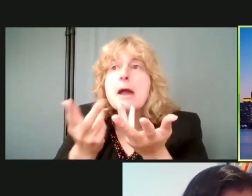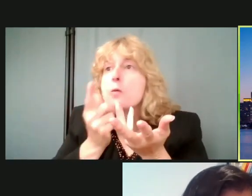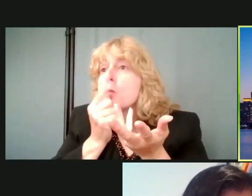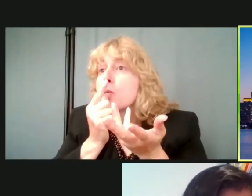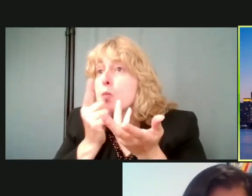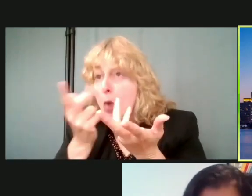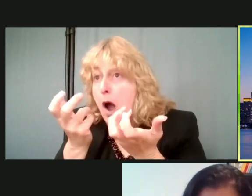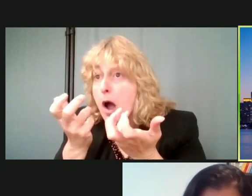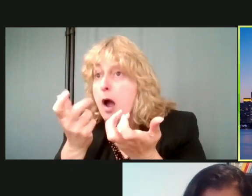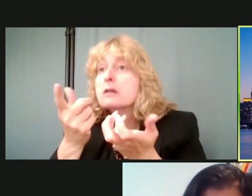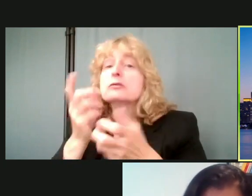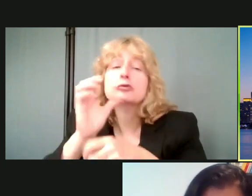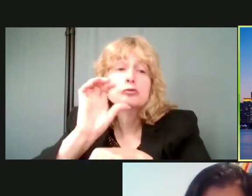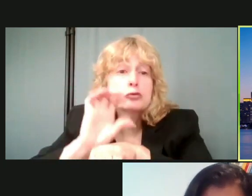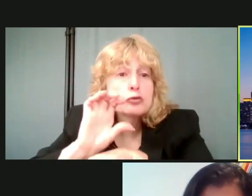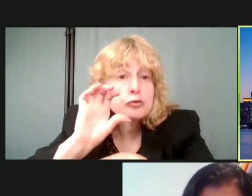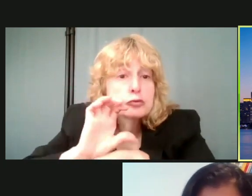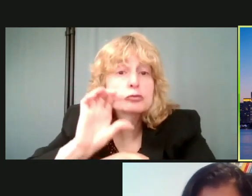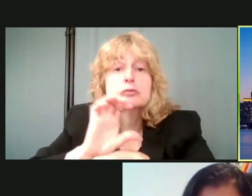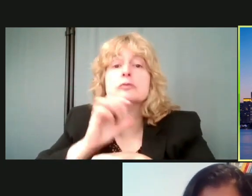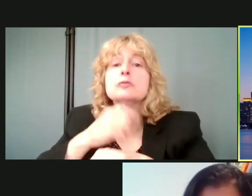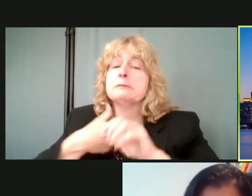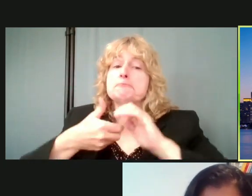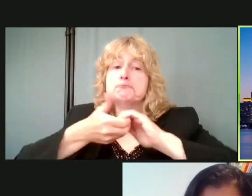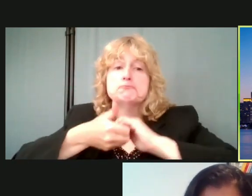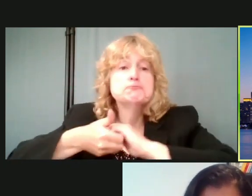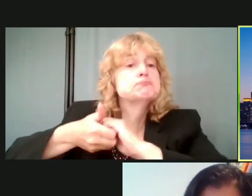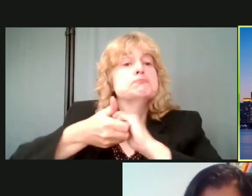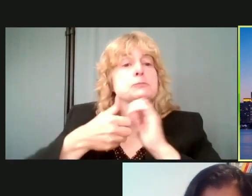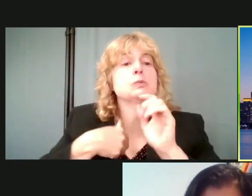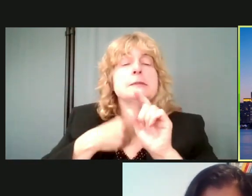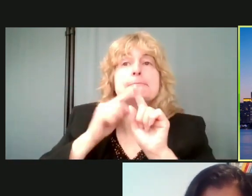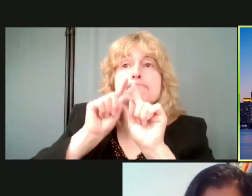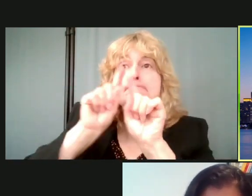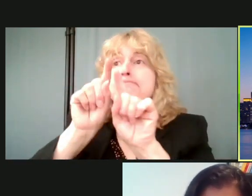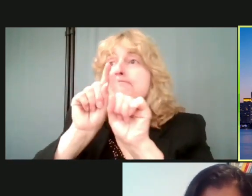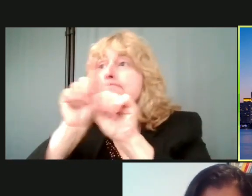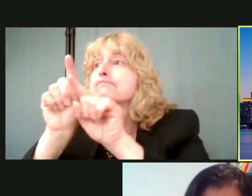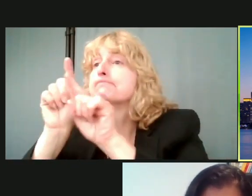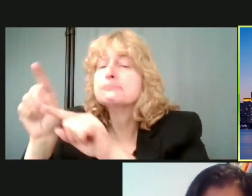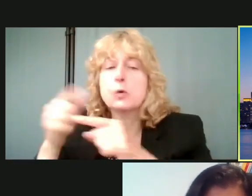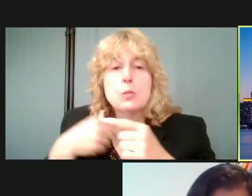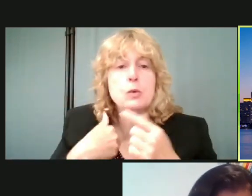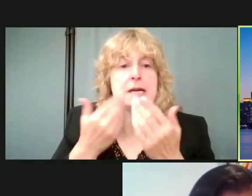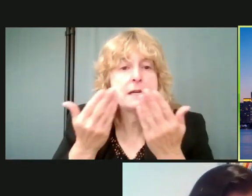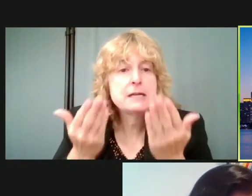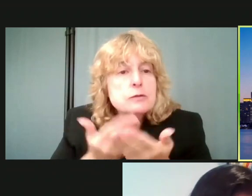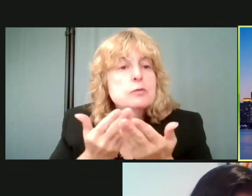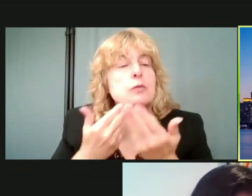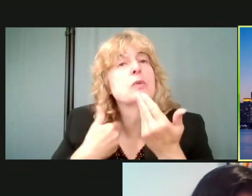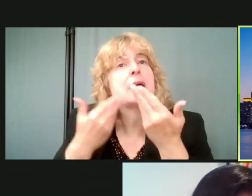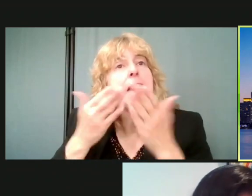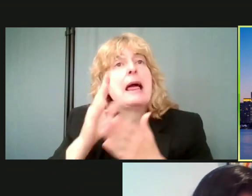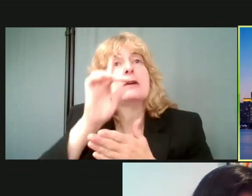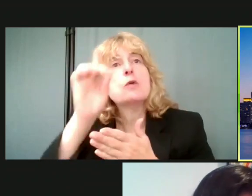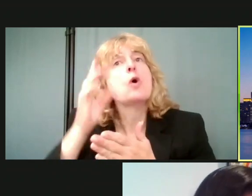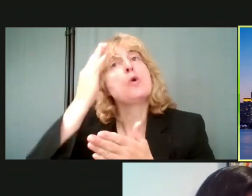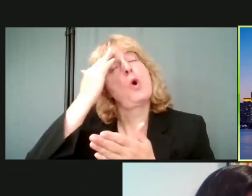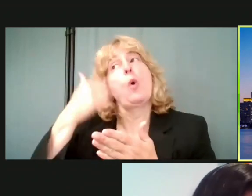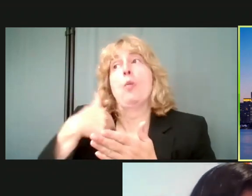partner with. Churches. We are here. And we're letting Detroit know we're here. And we're visible